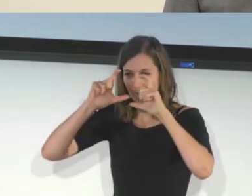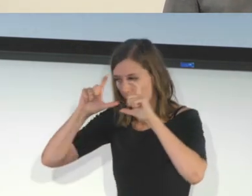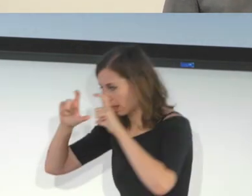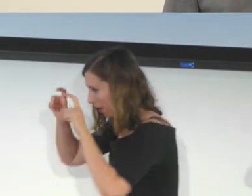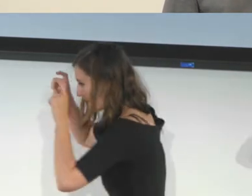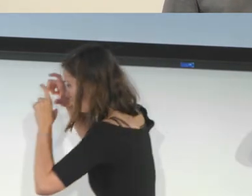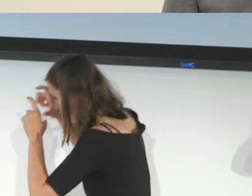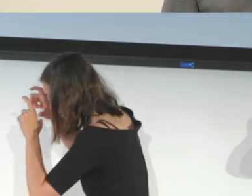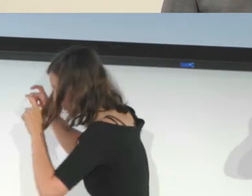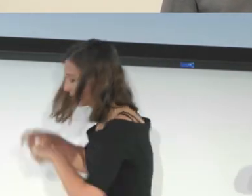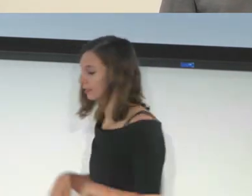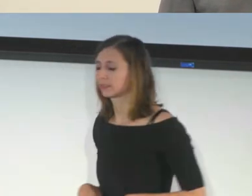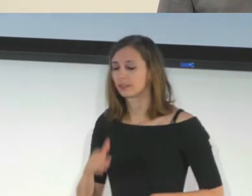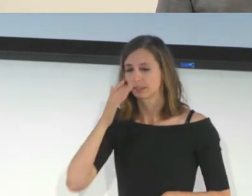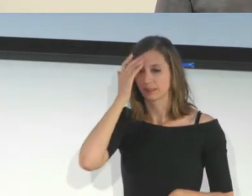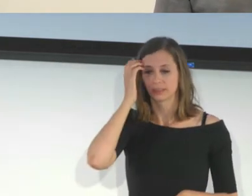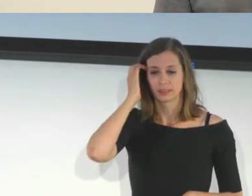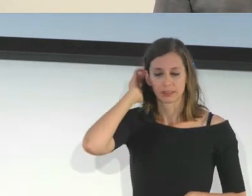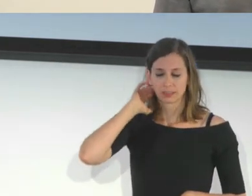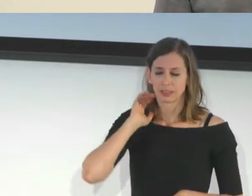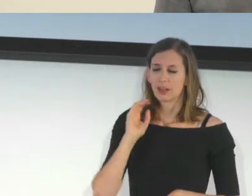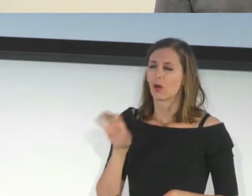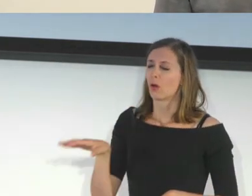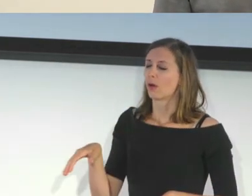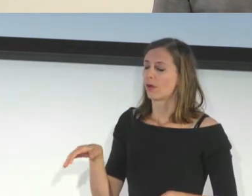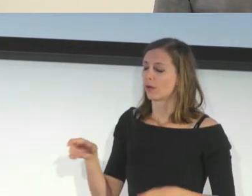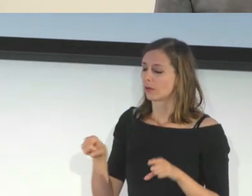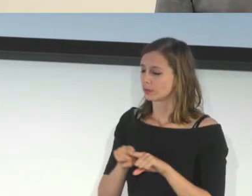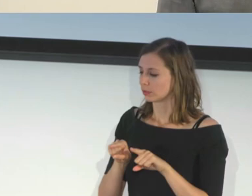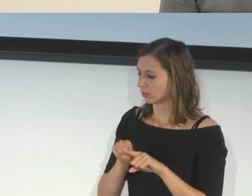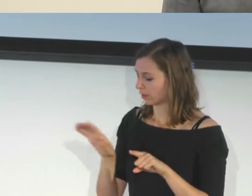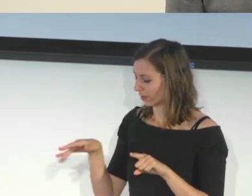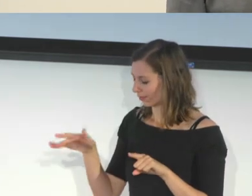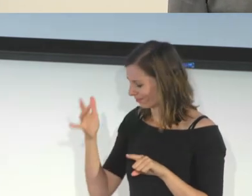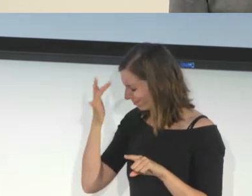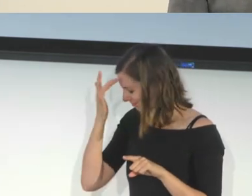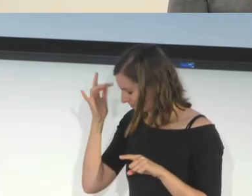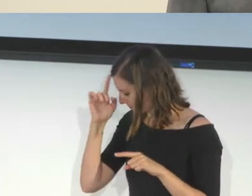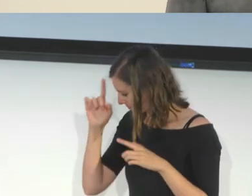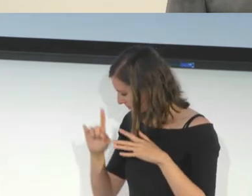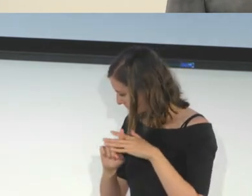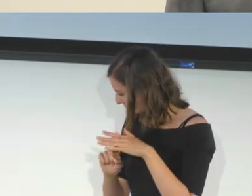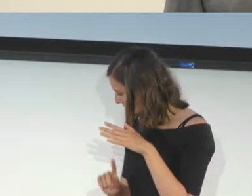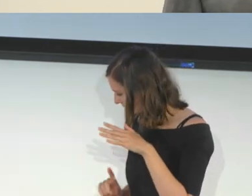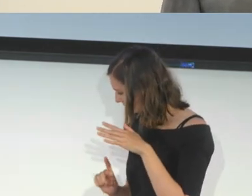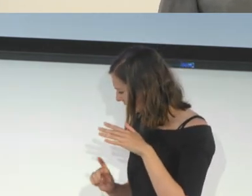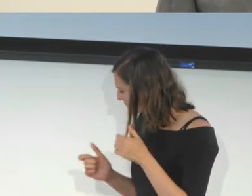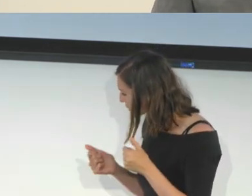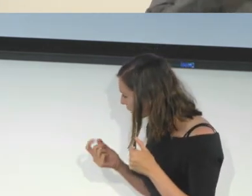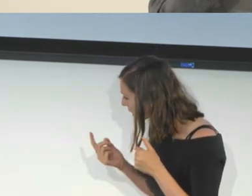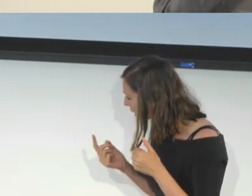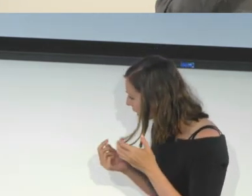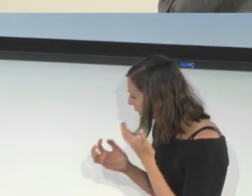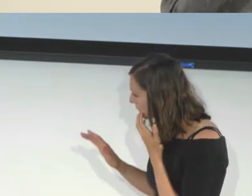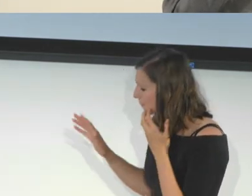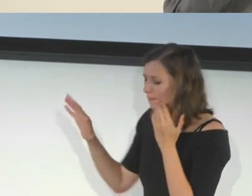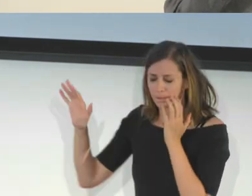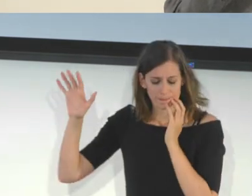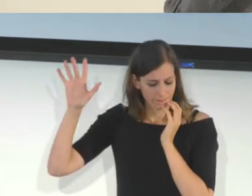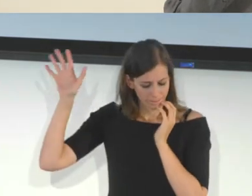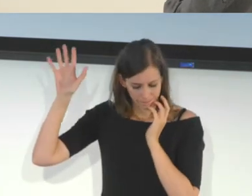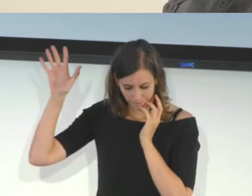on one of the, I forgot the application of the. Which one? In one of the,